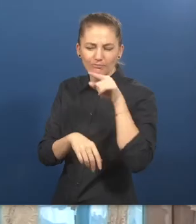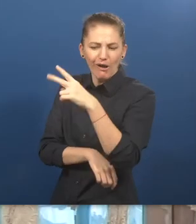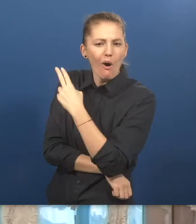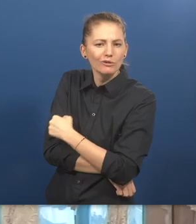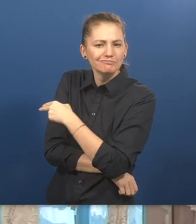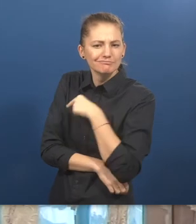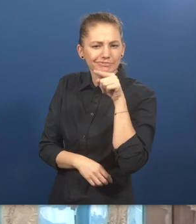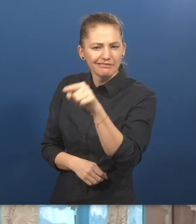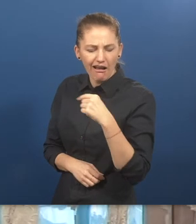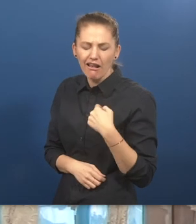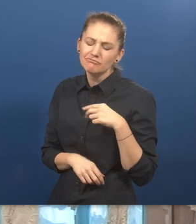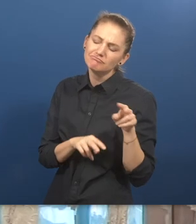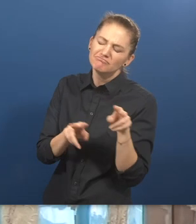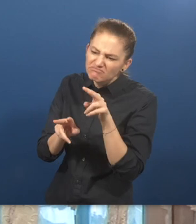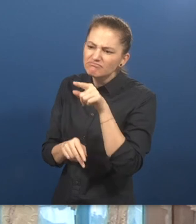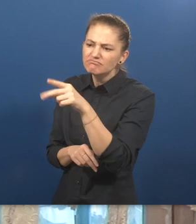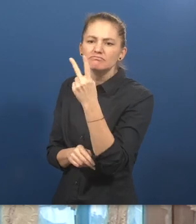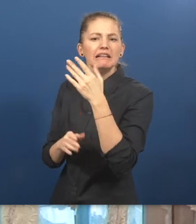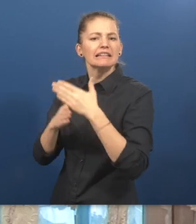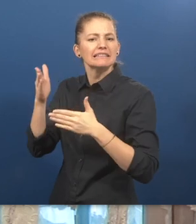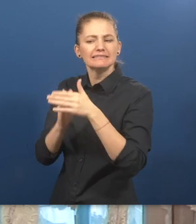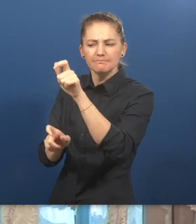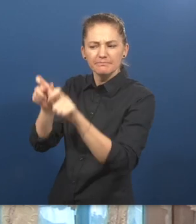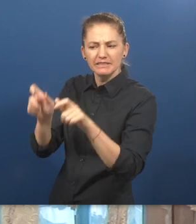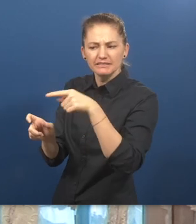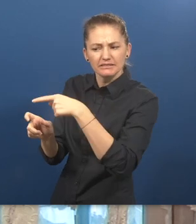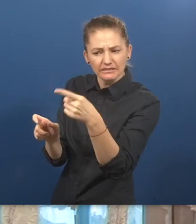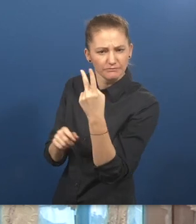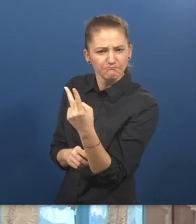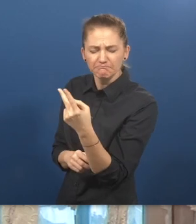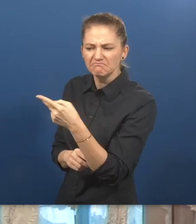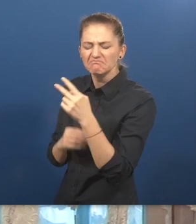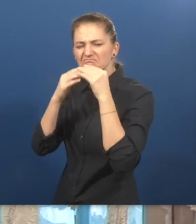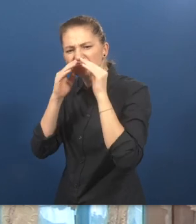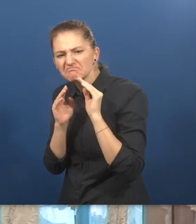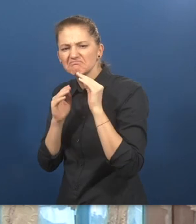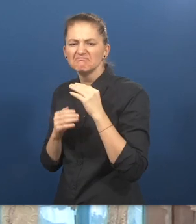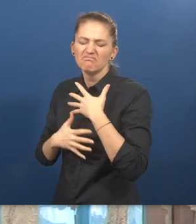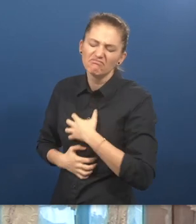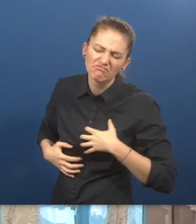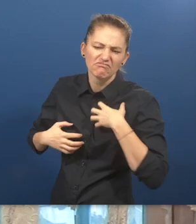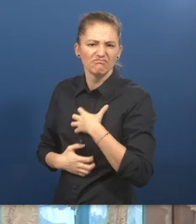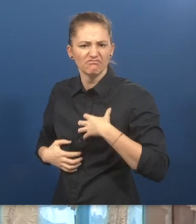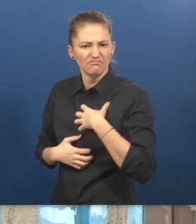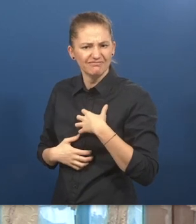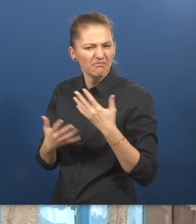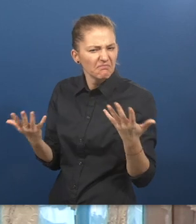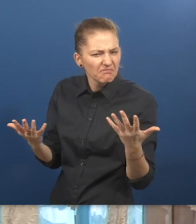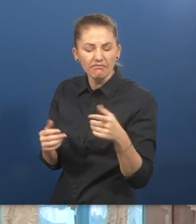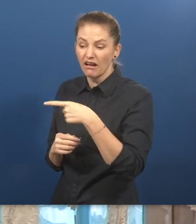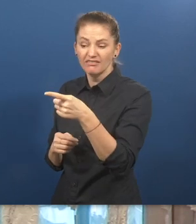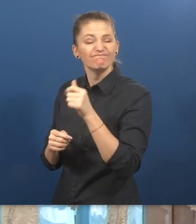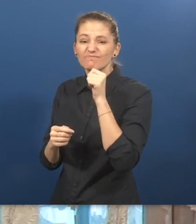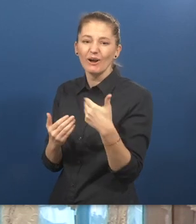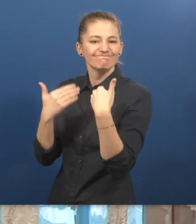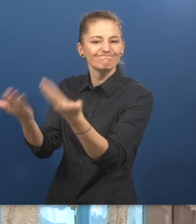When I was working as a doctor in a hospital, there I saw the disappointment of PWDs and their relatives. They were